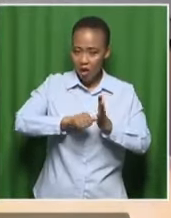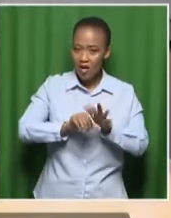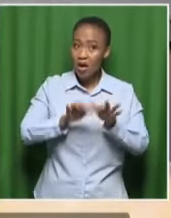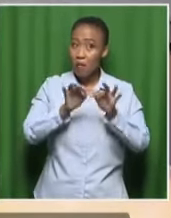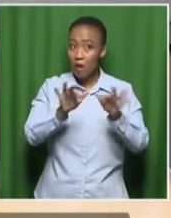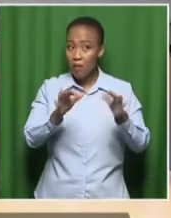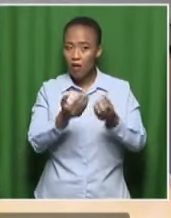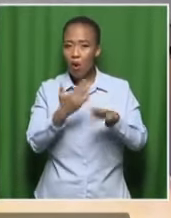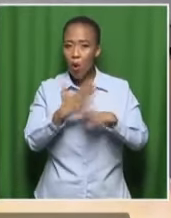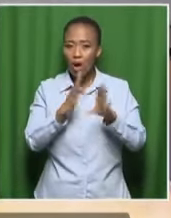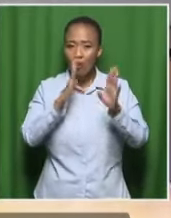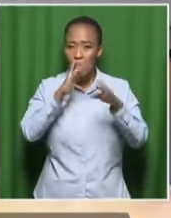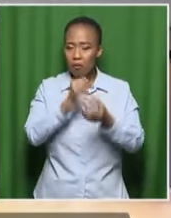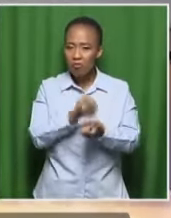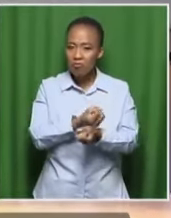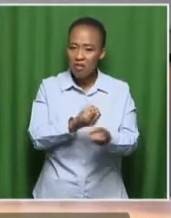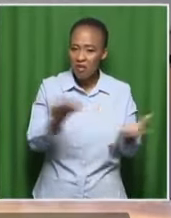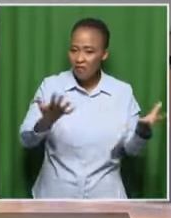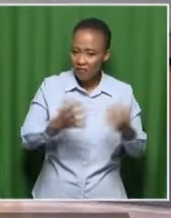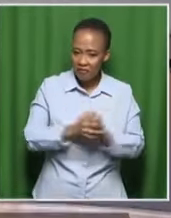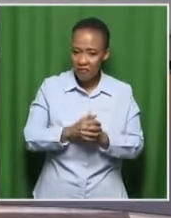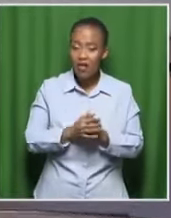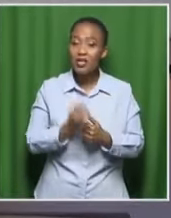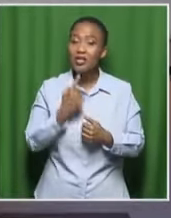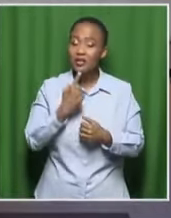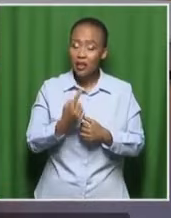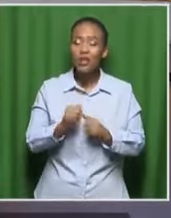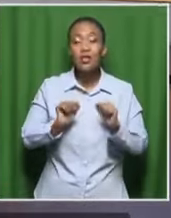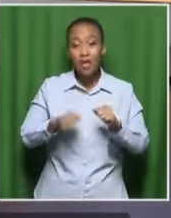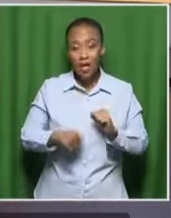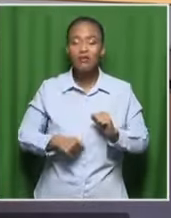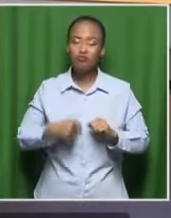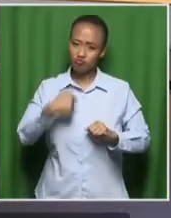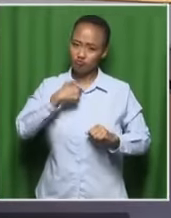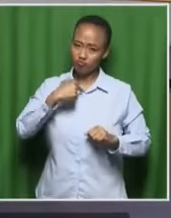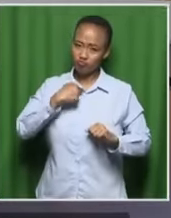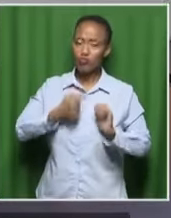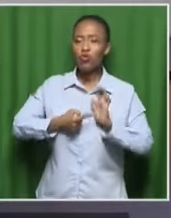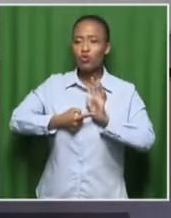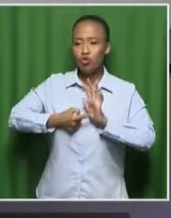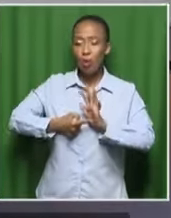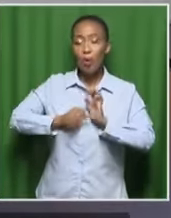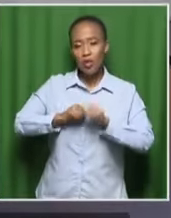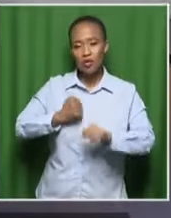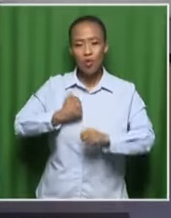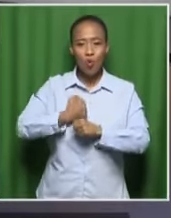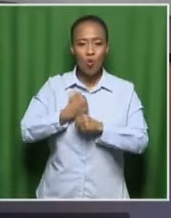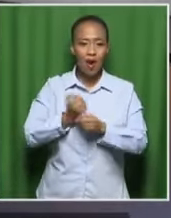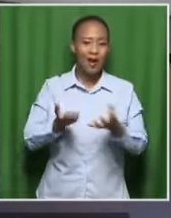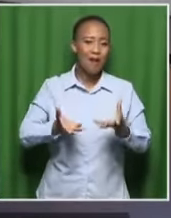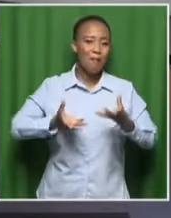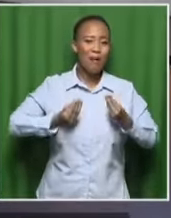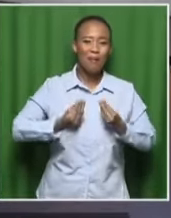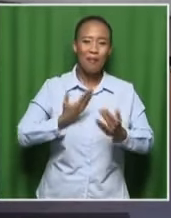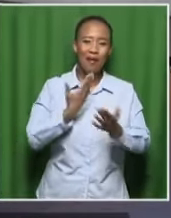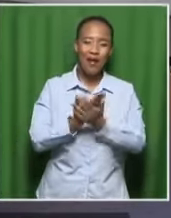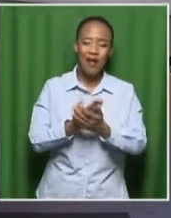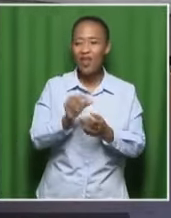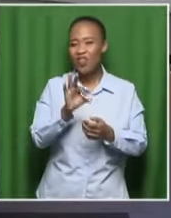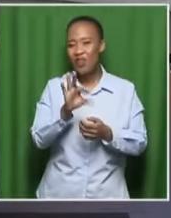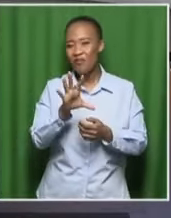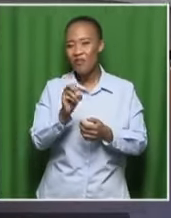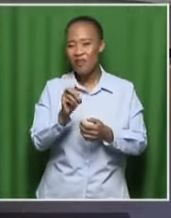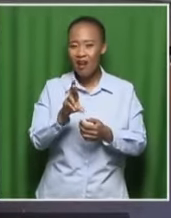grant, which is commensurate on you being able to prove that you're trying to find work and being able to use that money to access transport